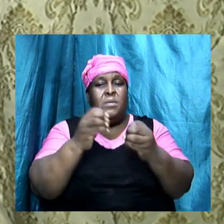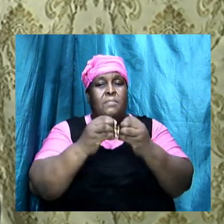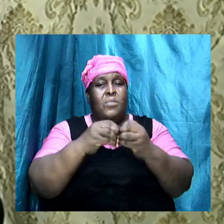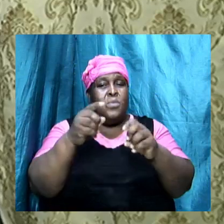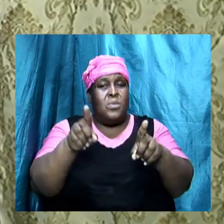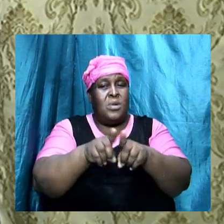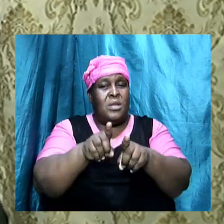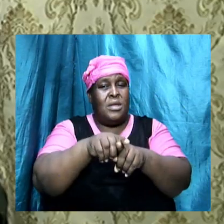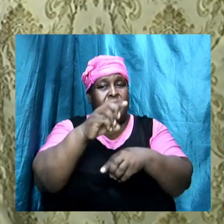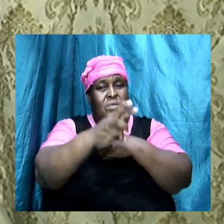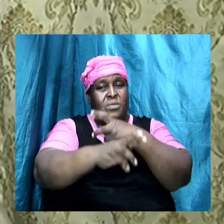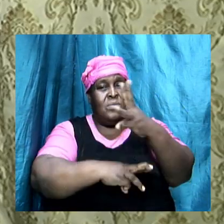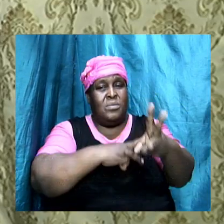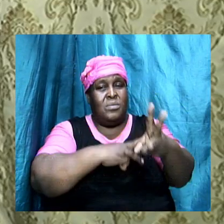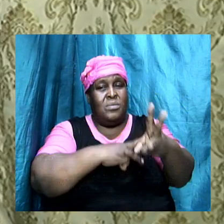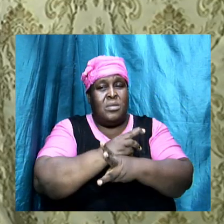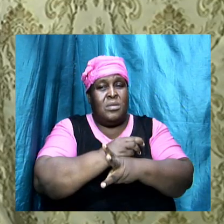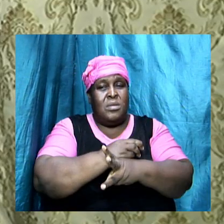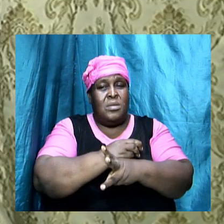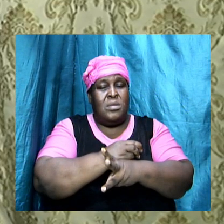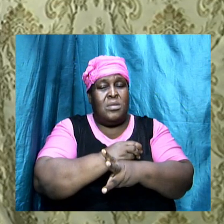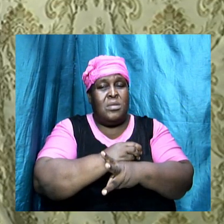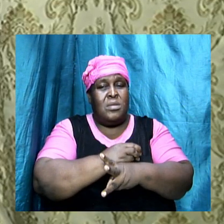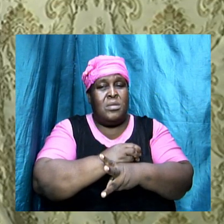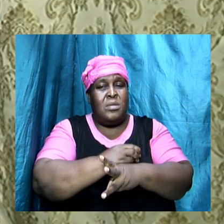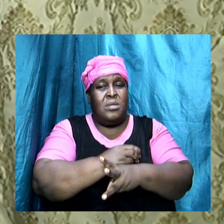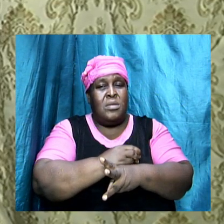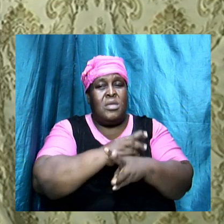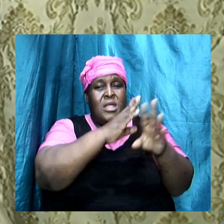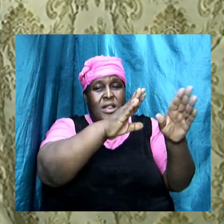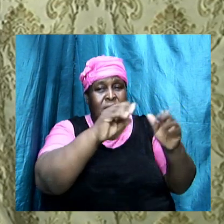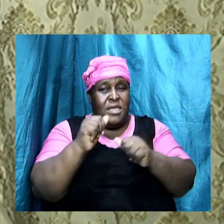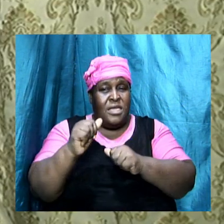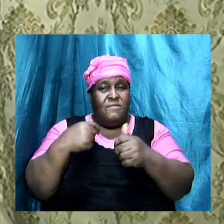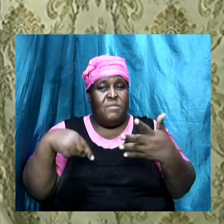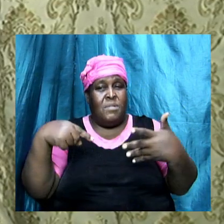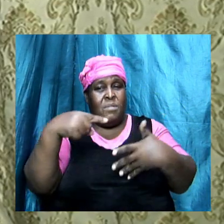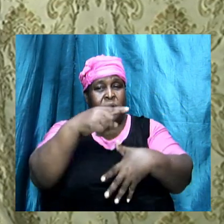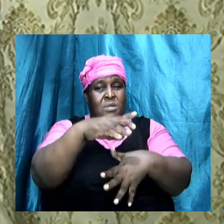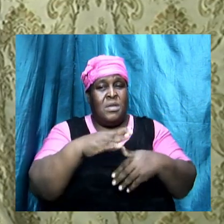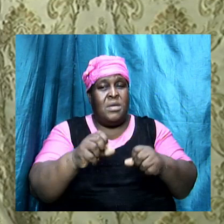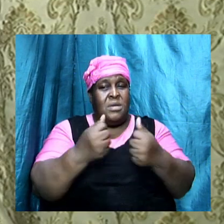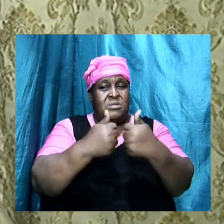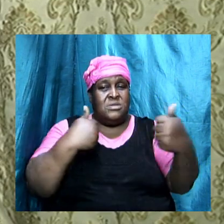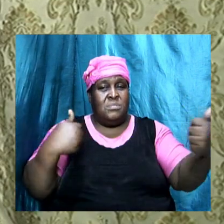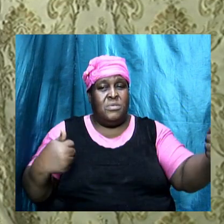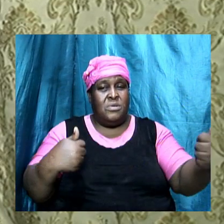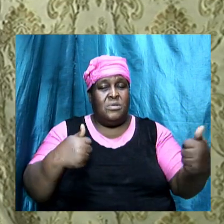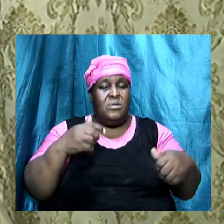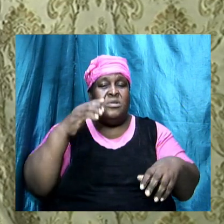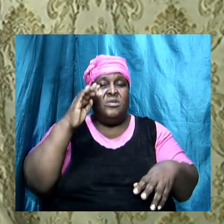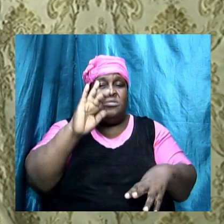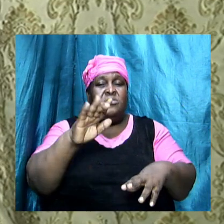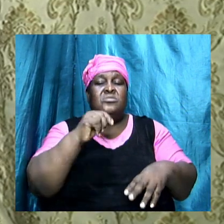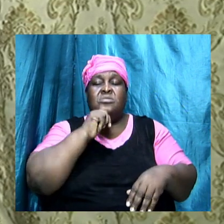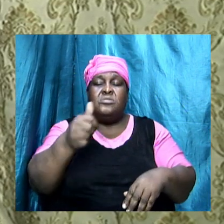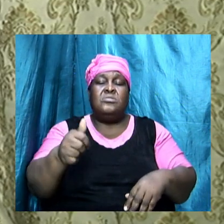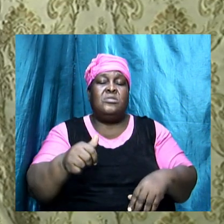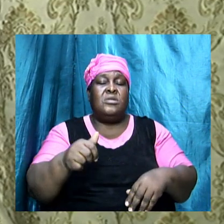but we read it come out from among them and be separate say the Lord and touch down the unclean things